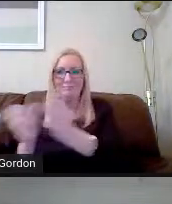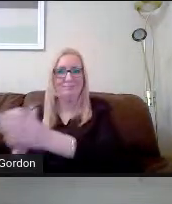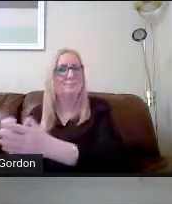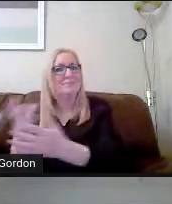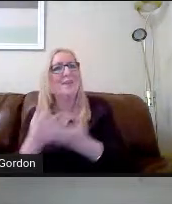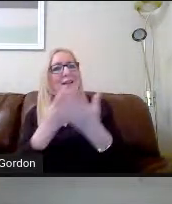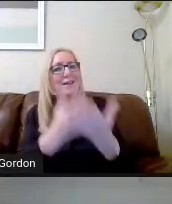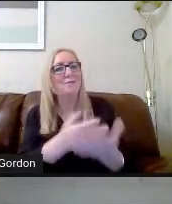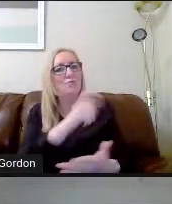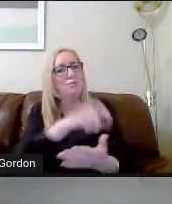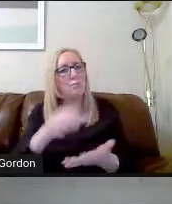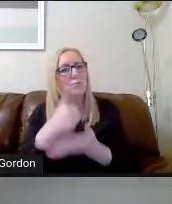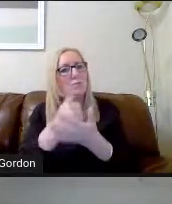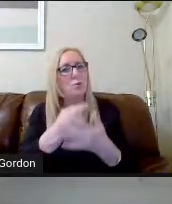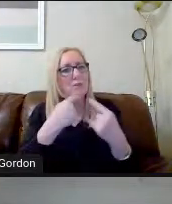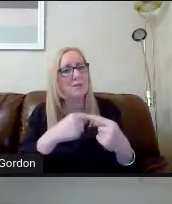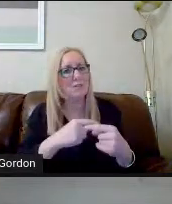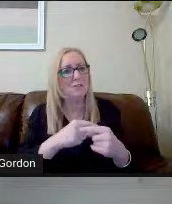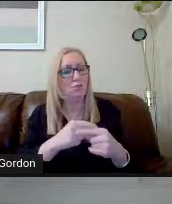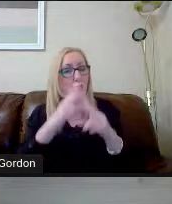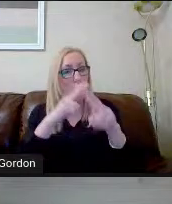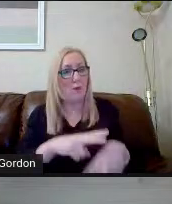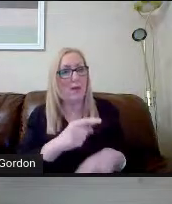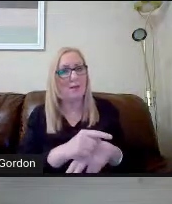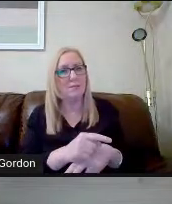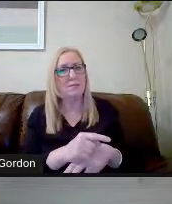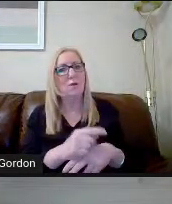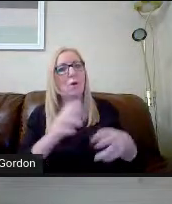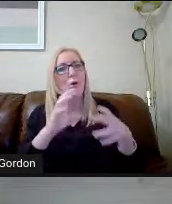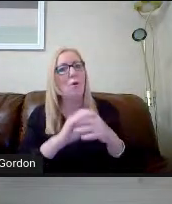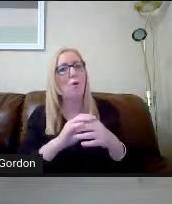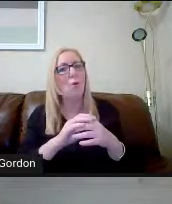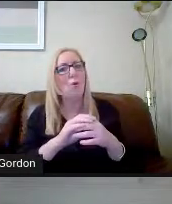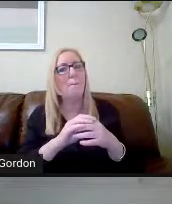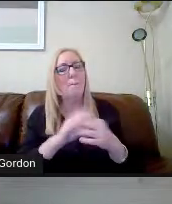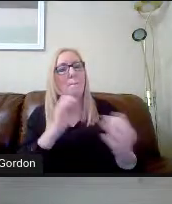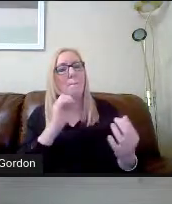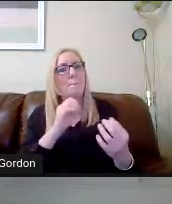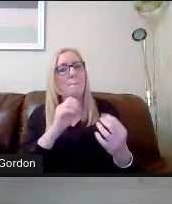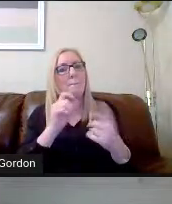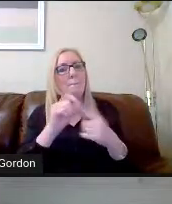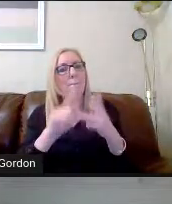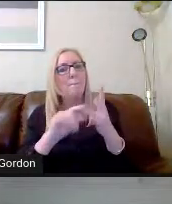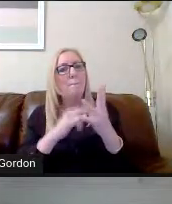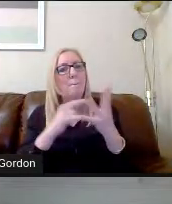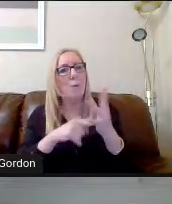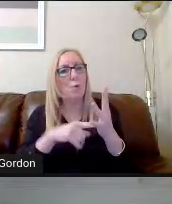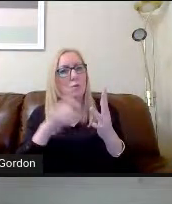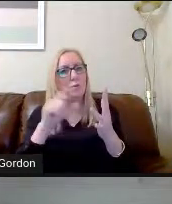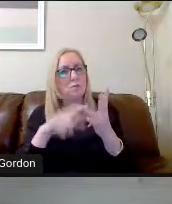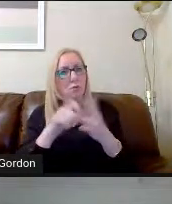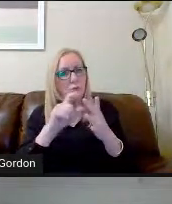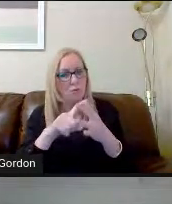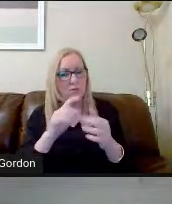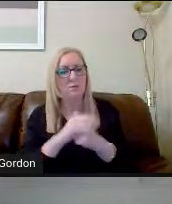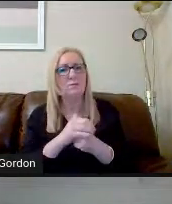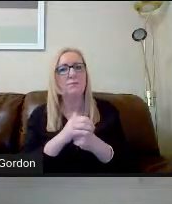teacher for them to review your home postcode. That's just to verify that the person that's putting the options in is who they say that they are.